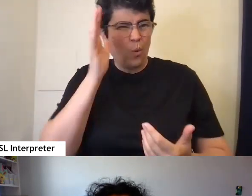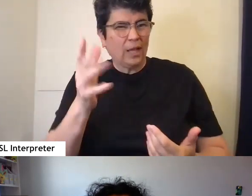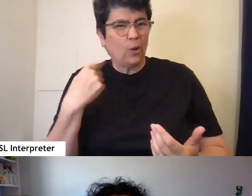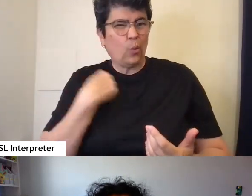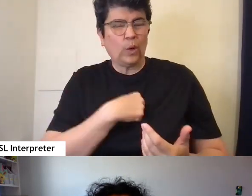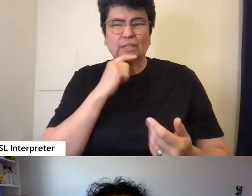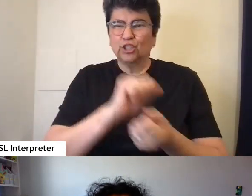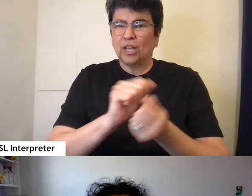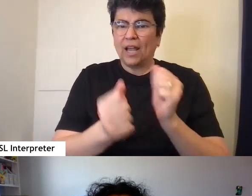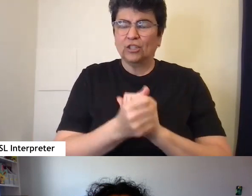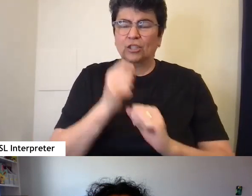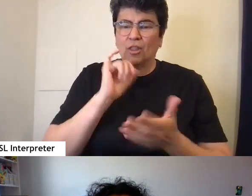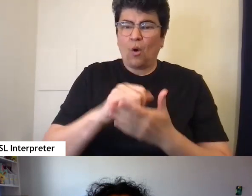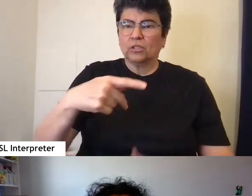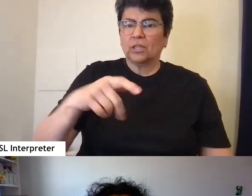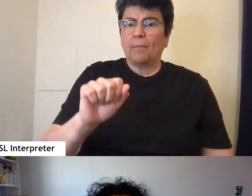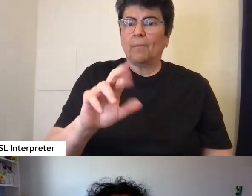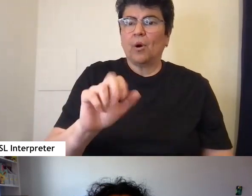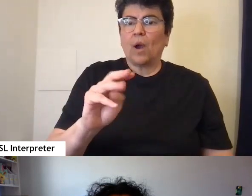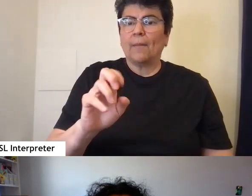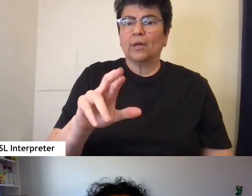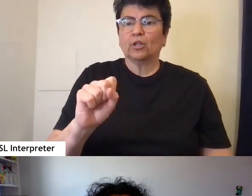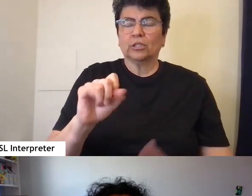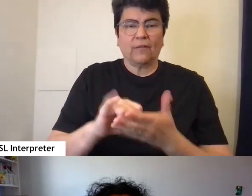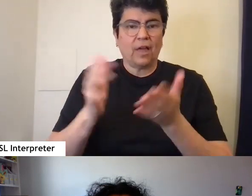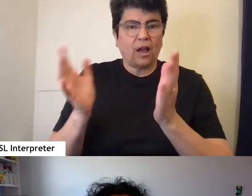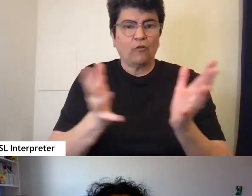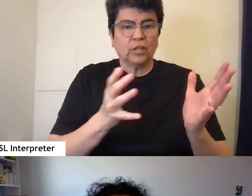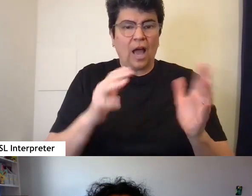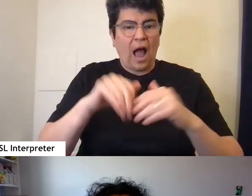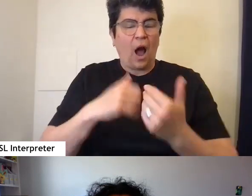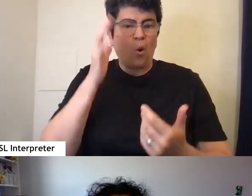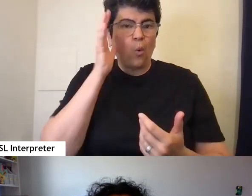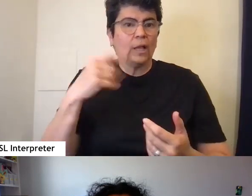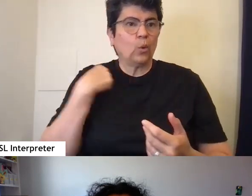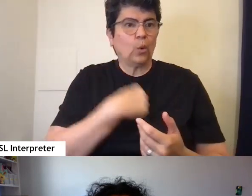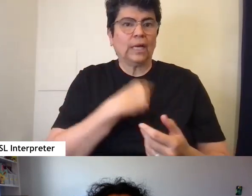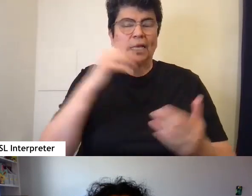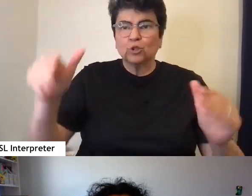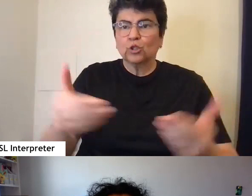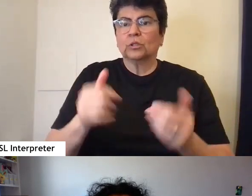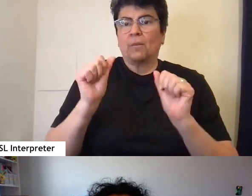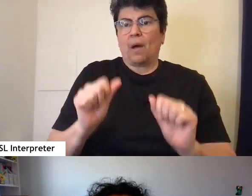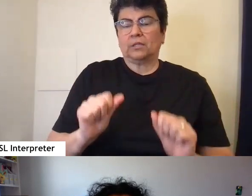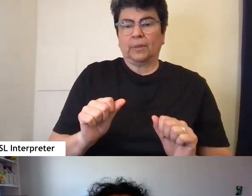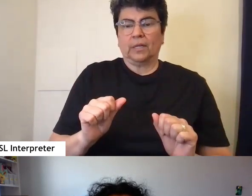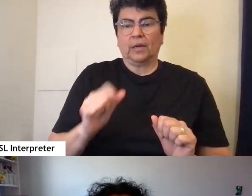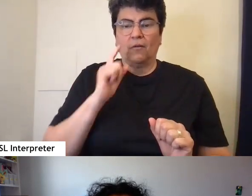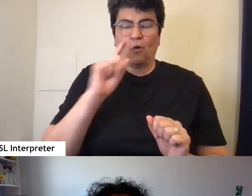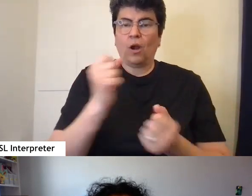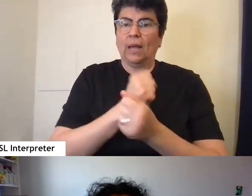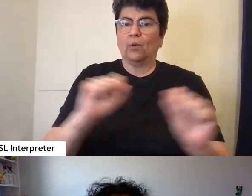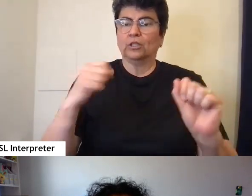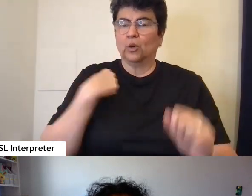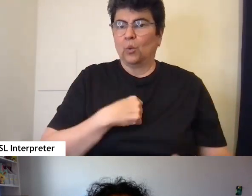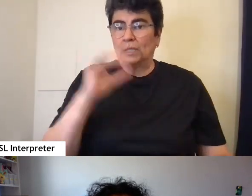going to change the parameters of the conversation? How are we ever going to introduce the possibility of the liberation